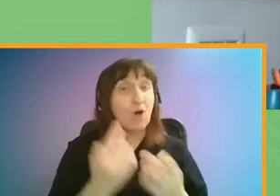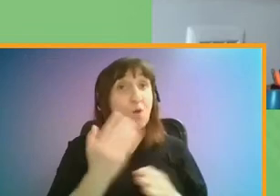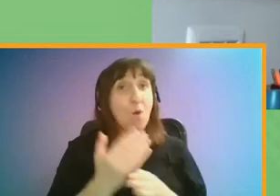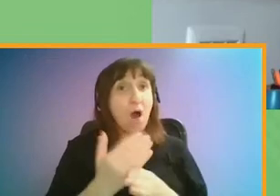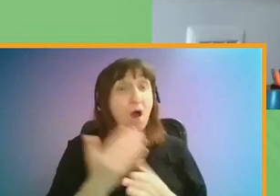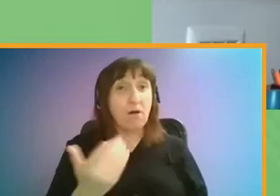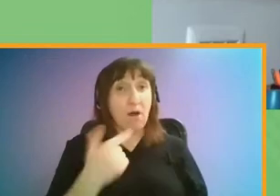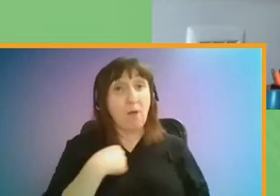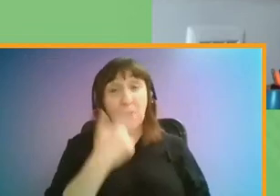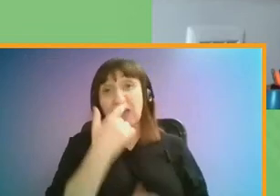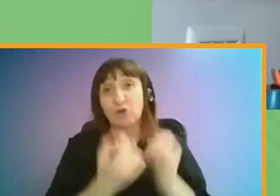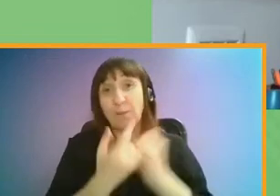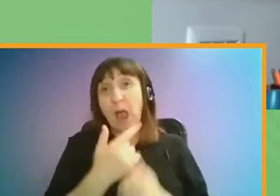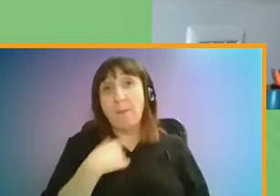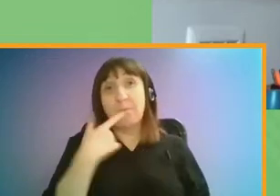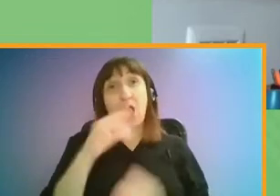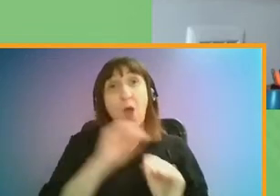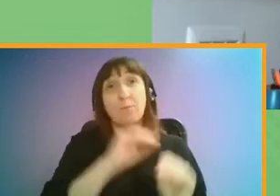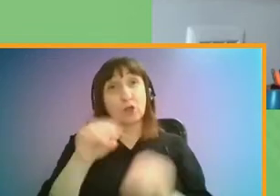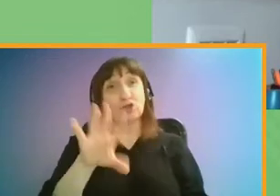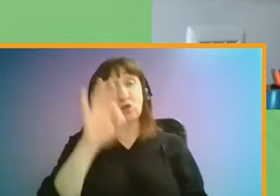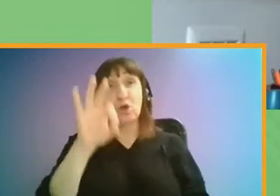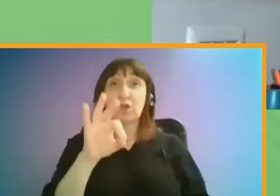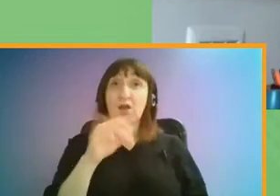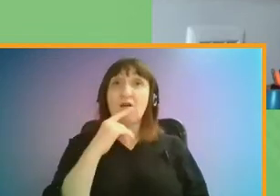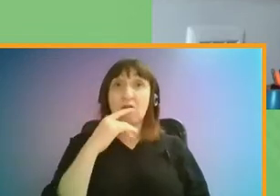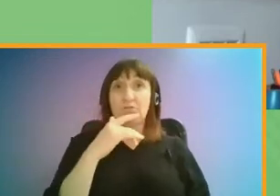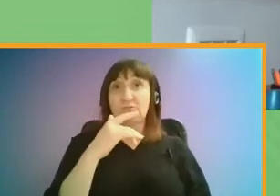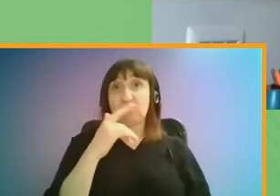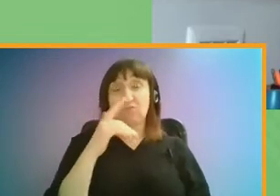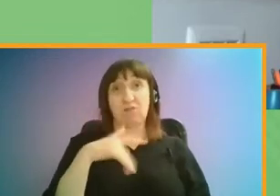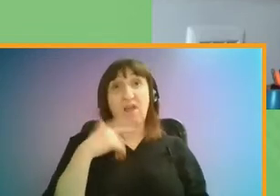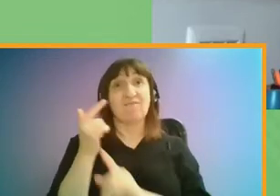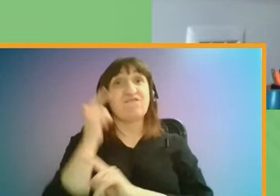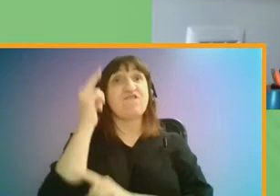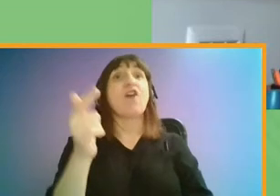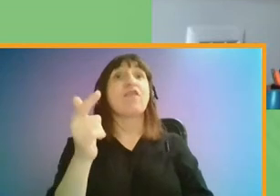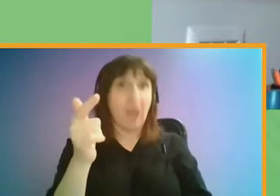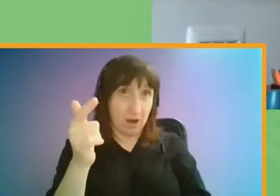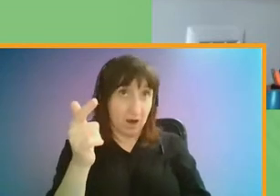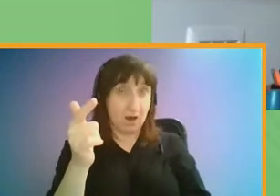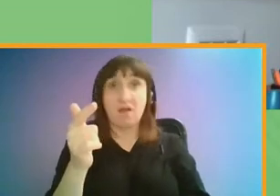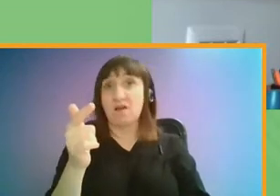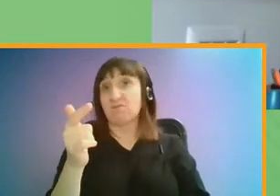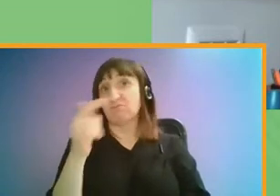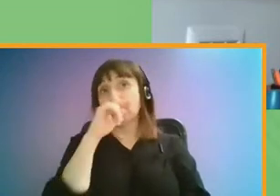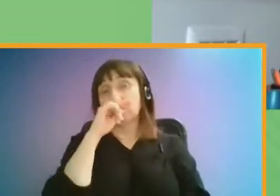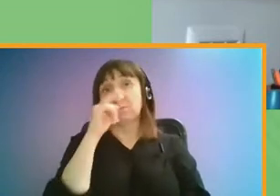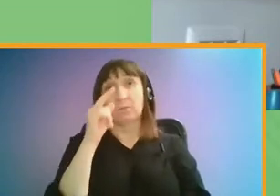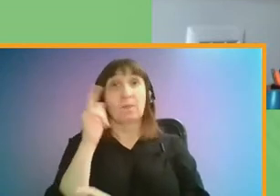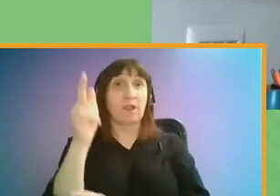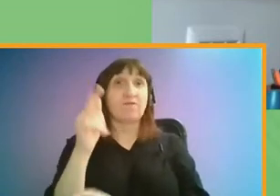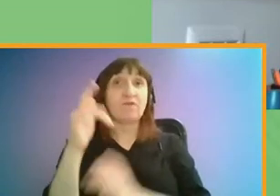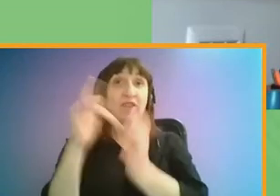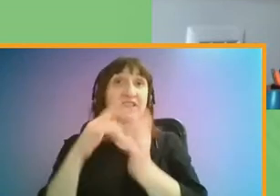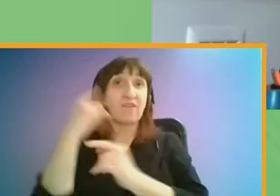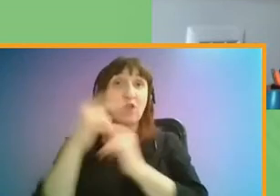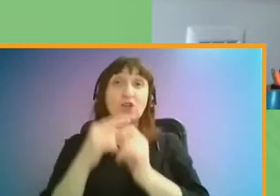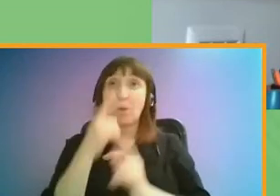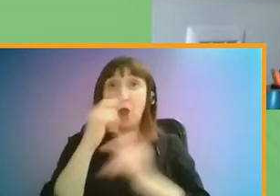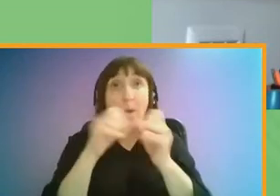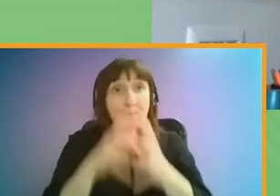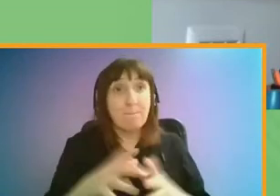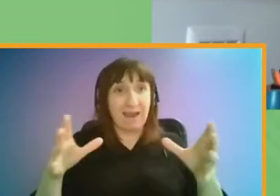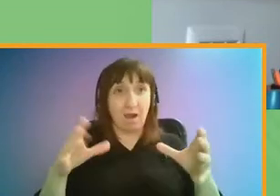happen is that people may choose to come in further by the commuter belt for the of London might become a bit bigger.